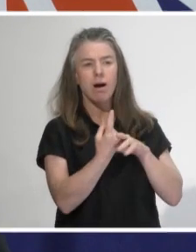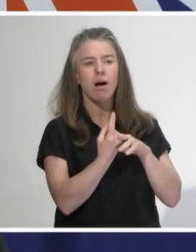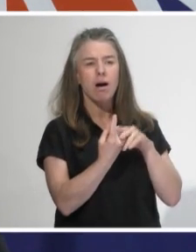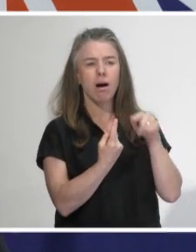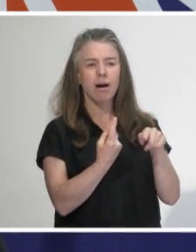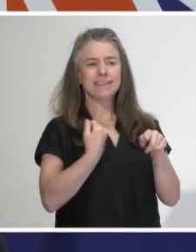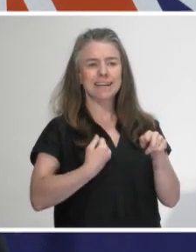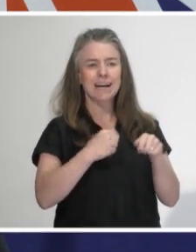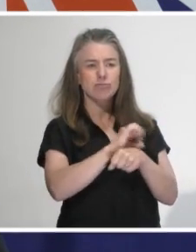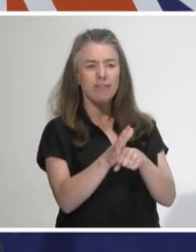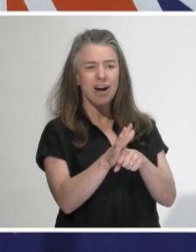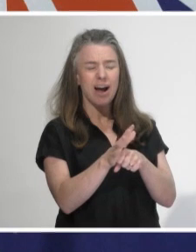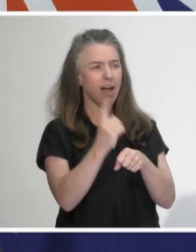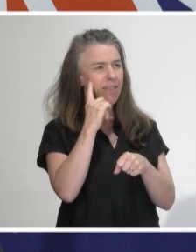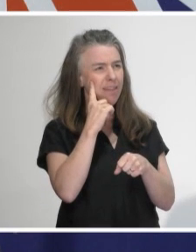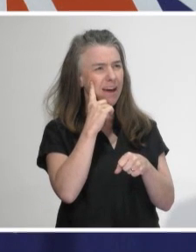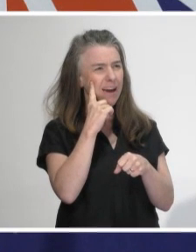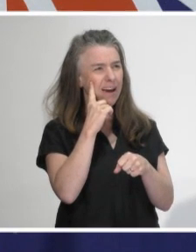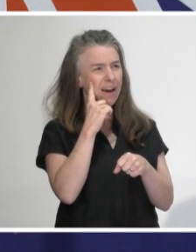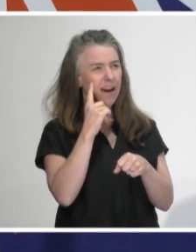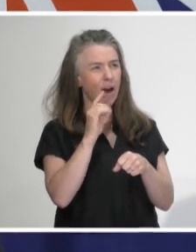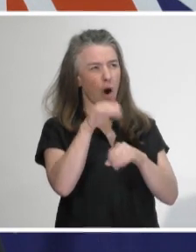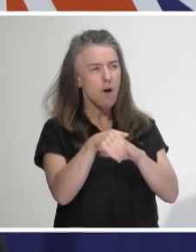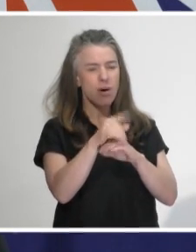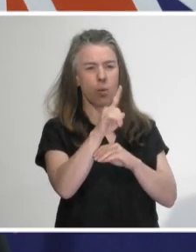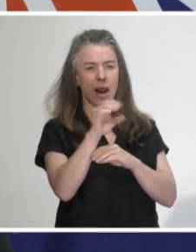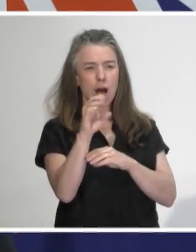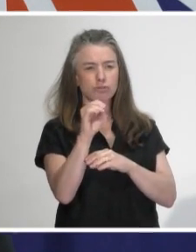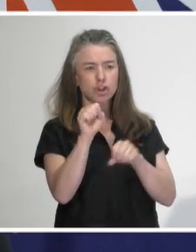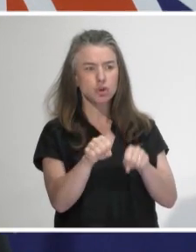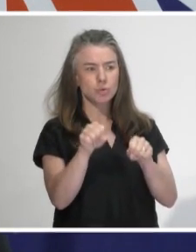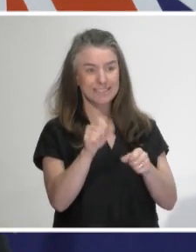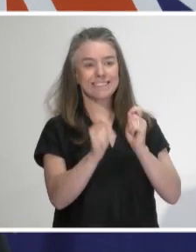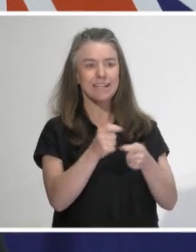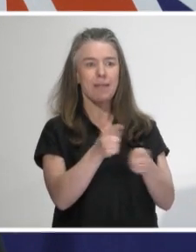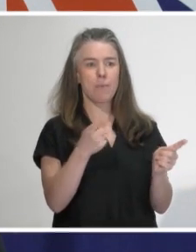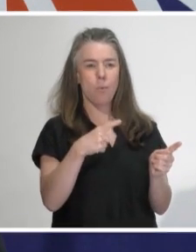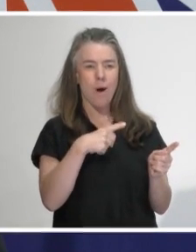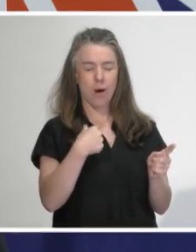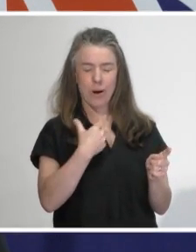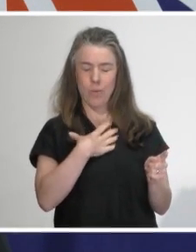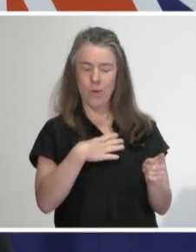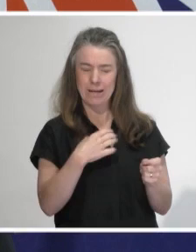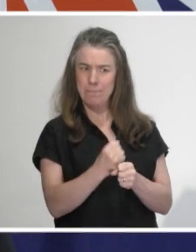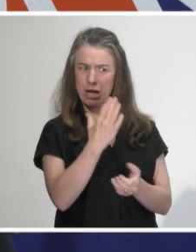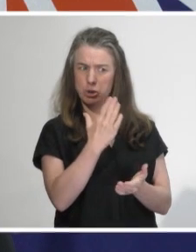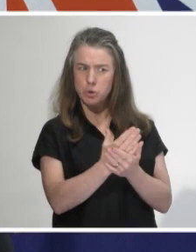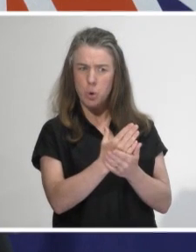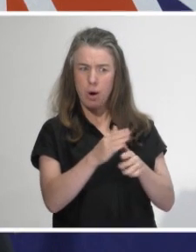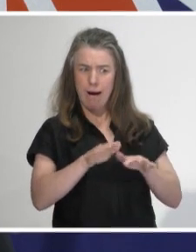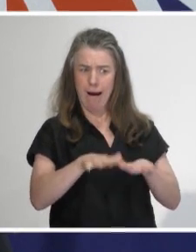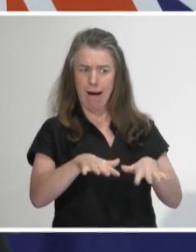I think several hundred or well over 100 students were tested because we wanted to be confident we knew what